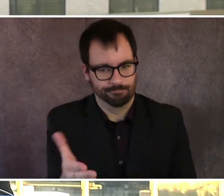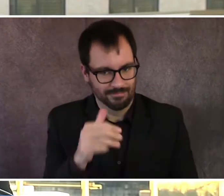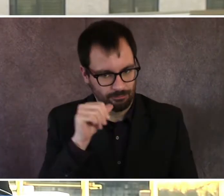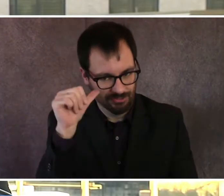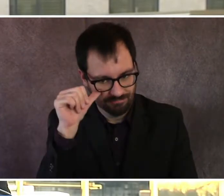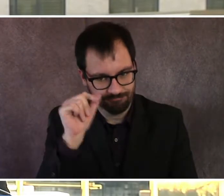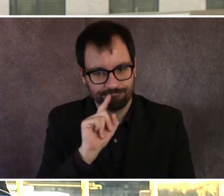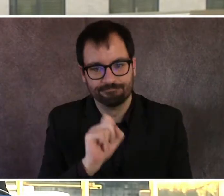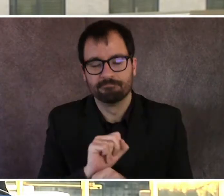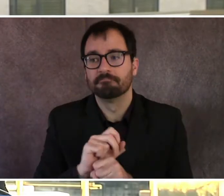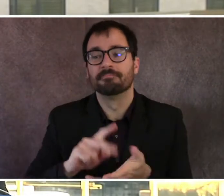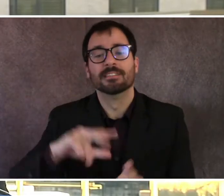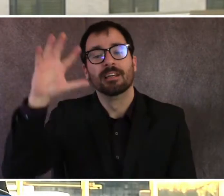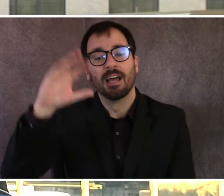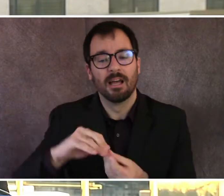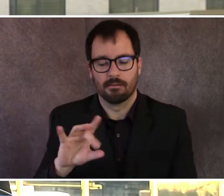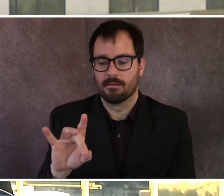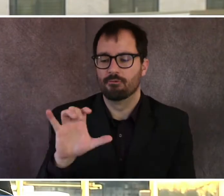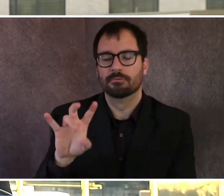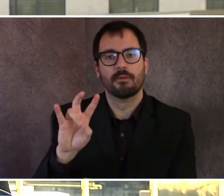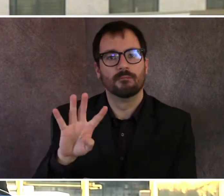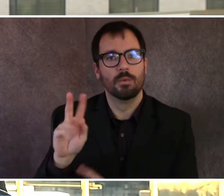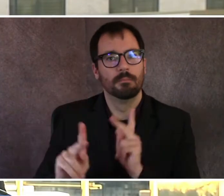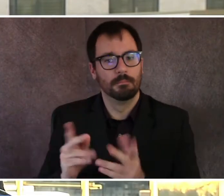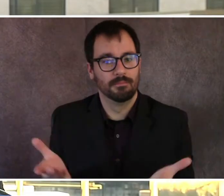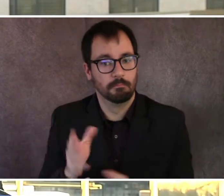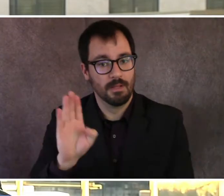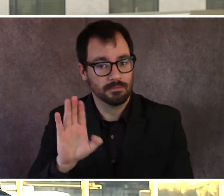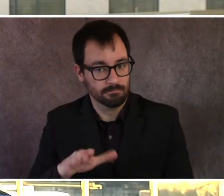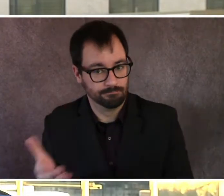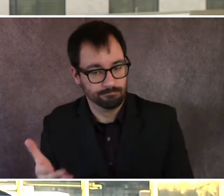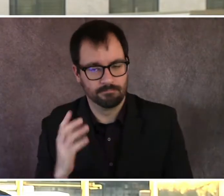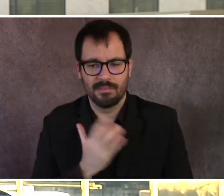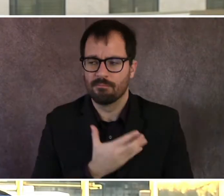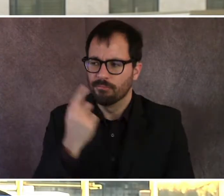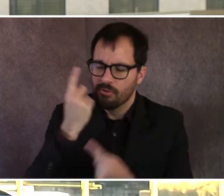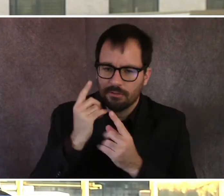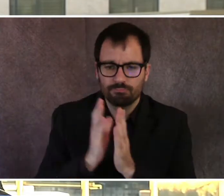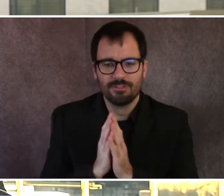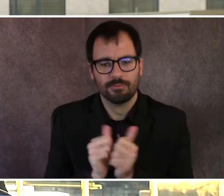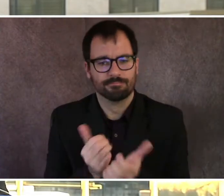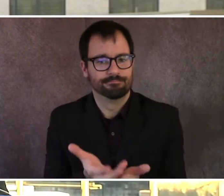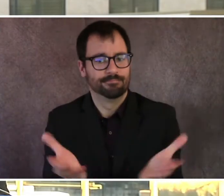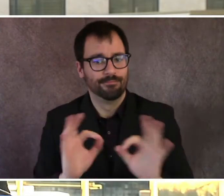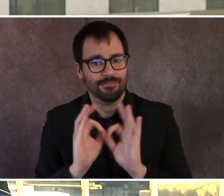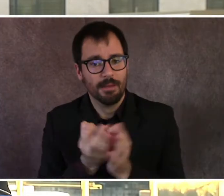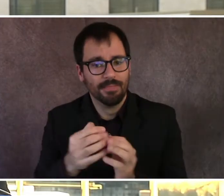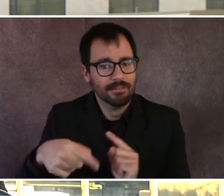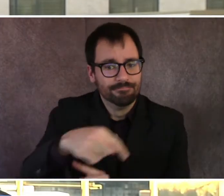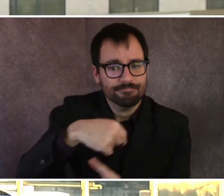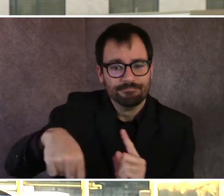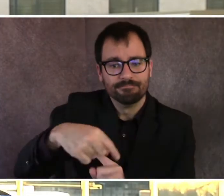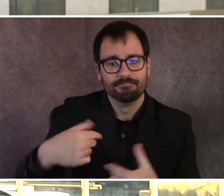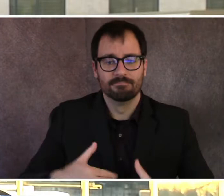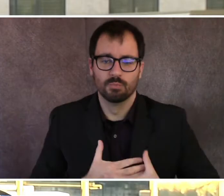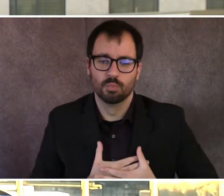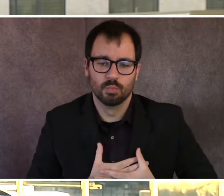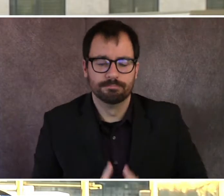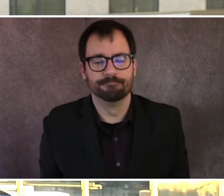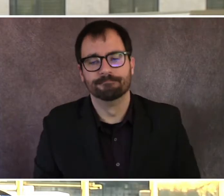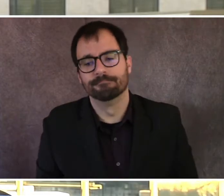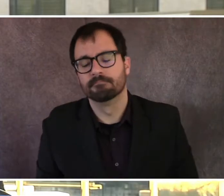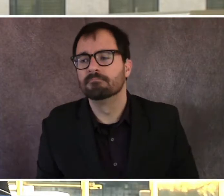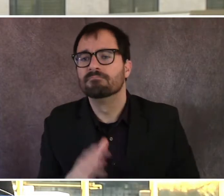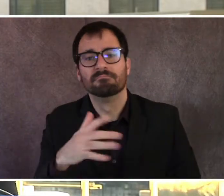families of those sick and suffering with COVID-19, as well as the families who lost loved ones due to COVID-19. As I mentioned